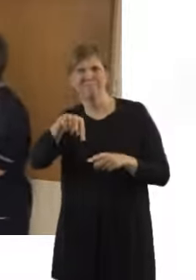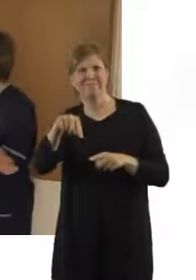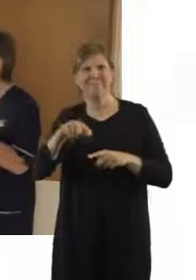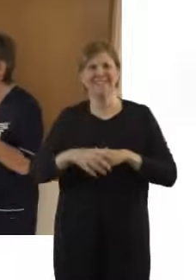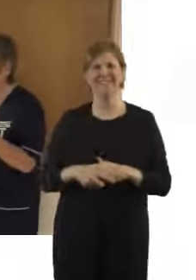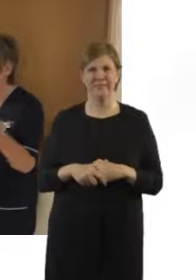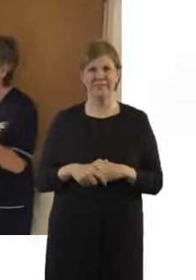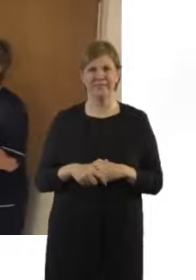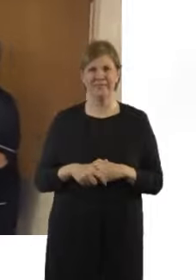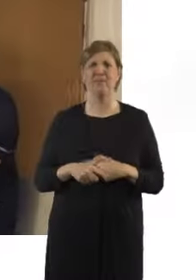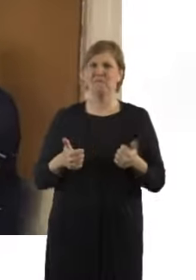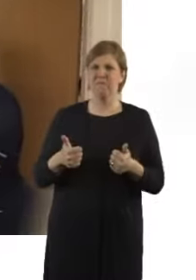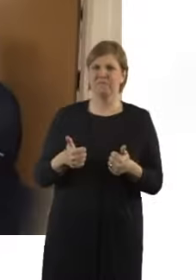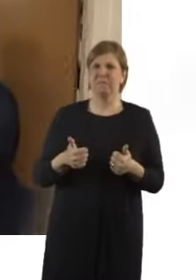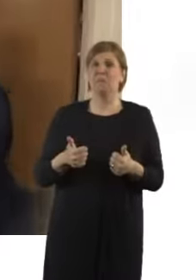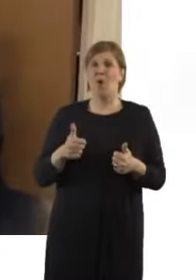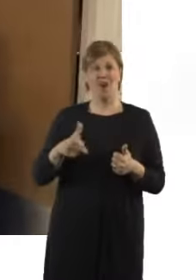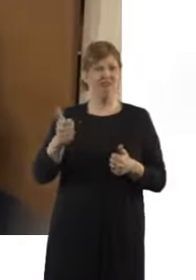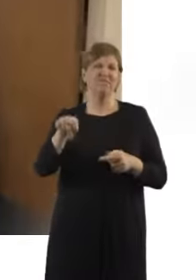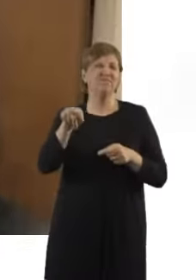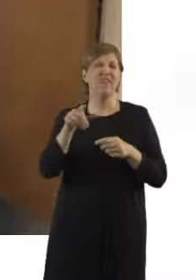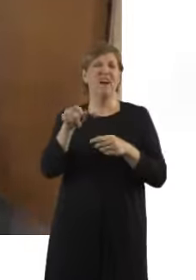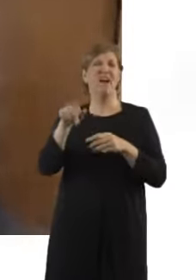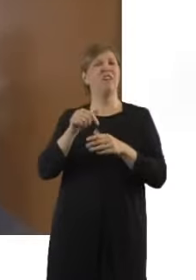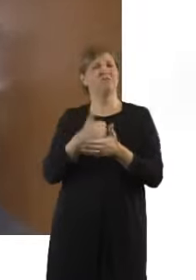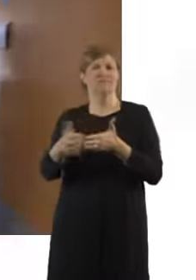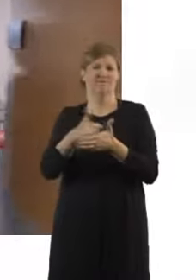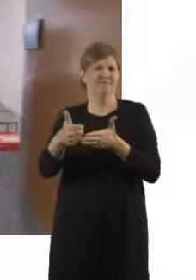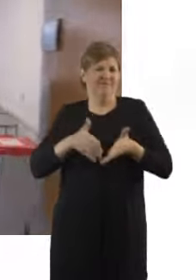This is a very normal birth room Sian I'd like to show you.